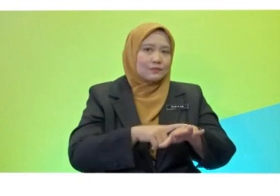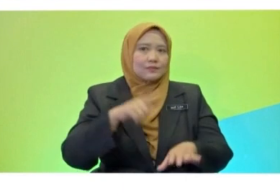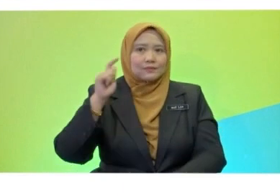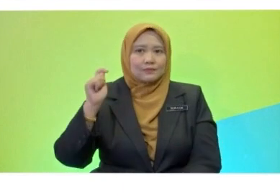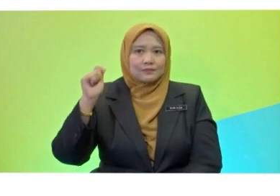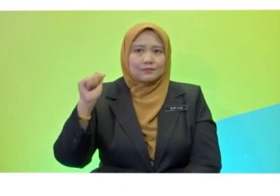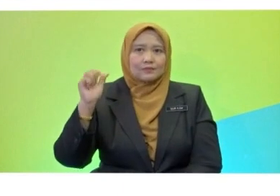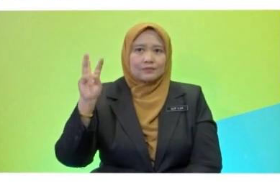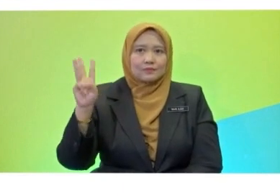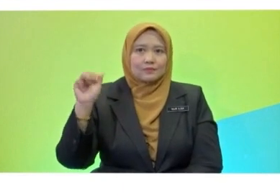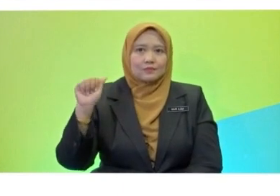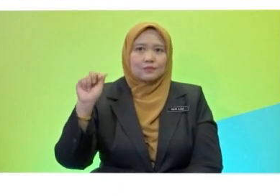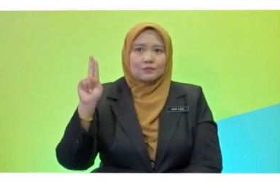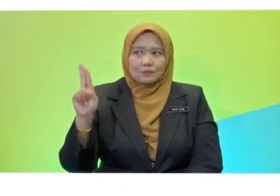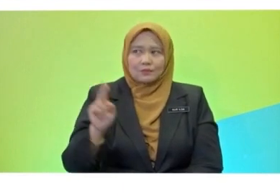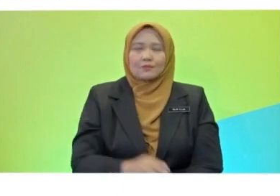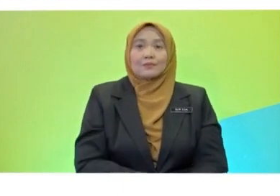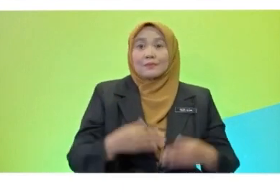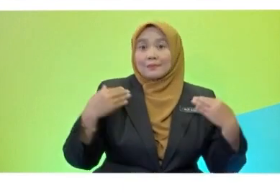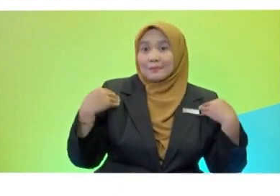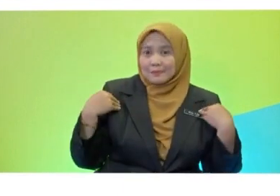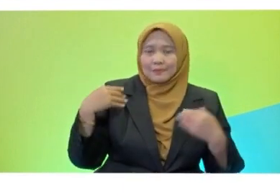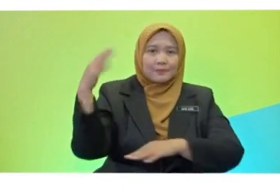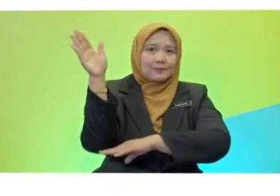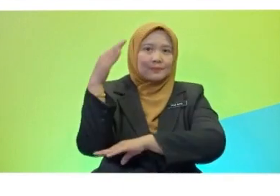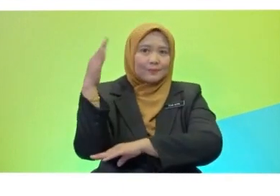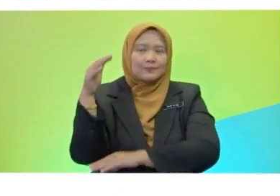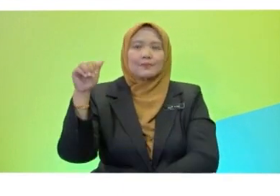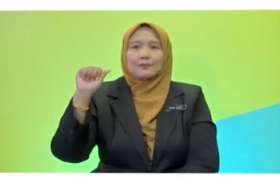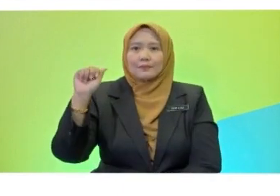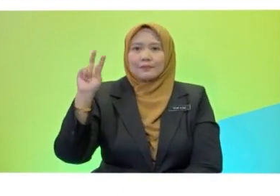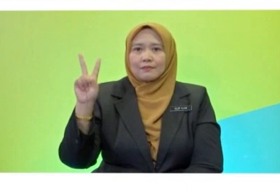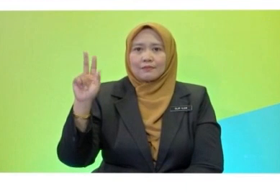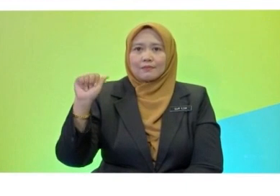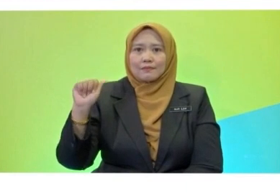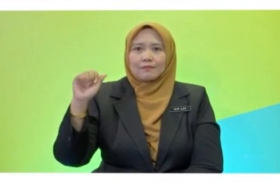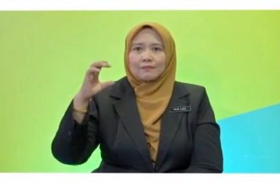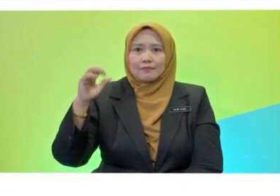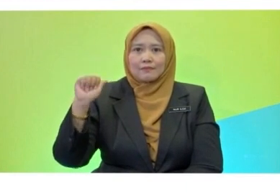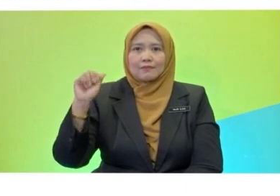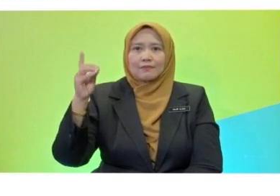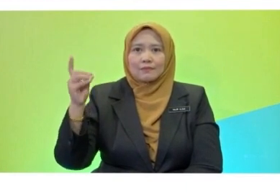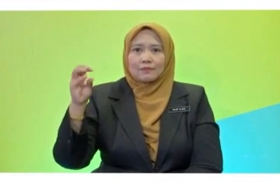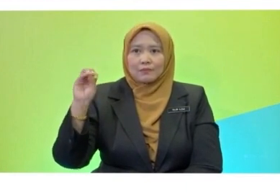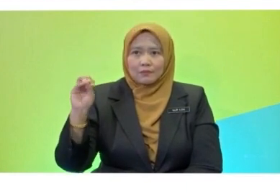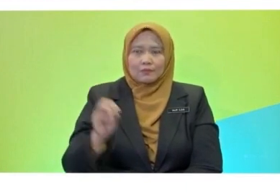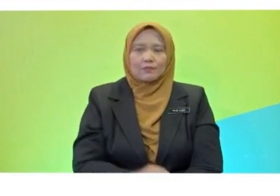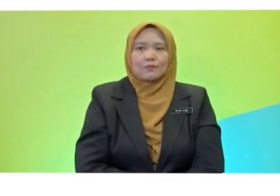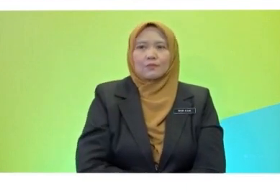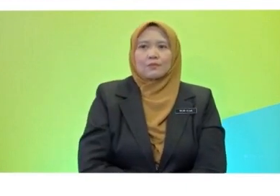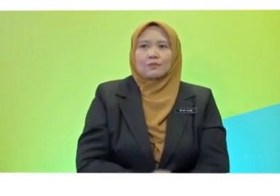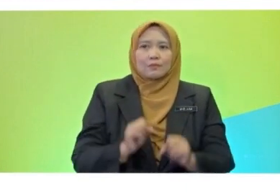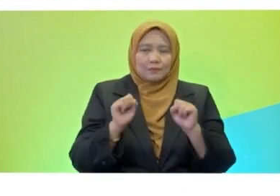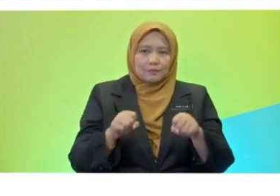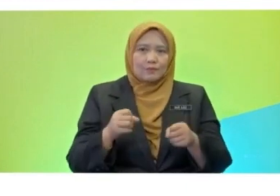avocado trees there. trees? In Tawao? Wow. I help to pluck and collect the avocados of my grandfather